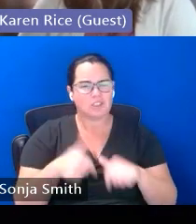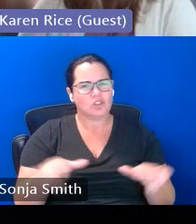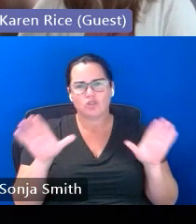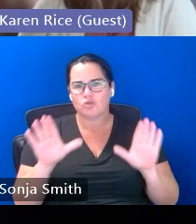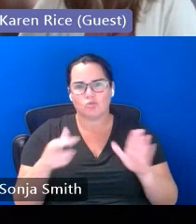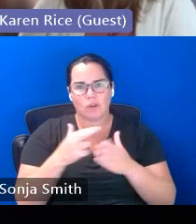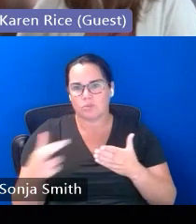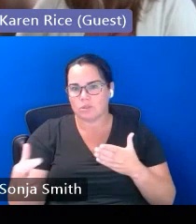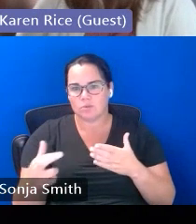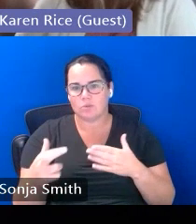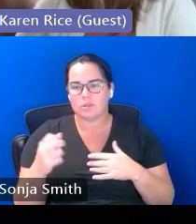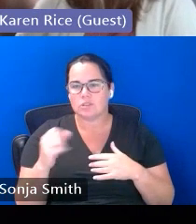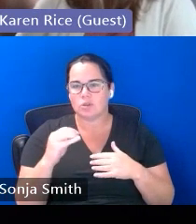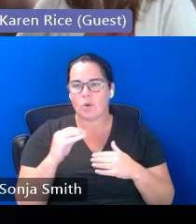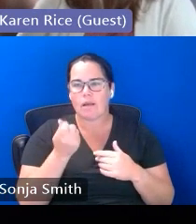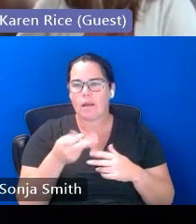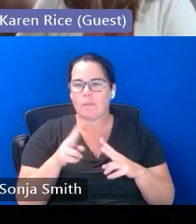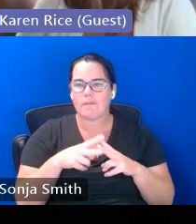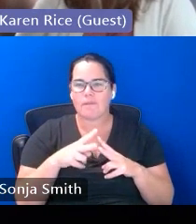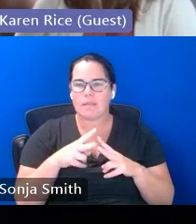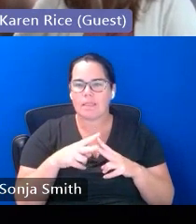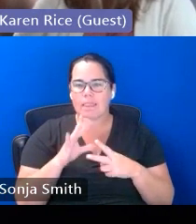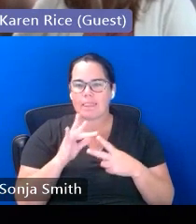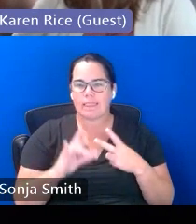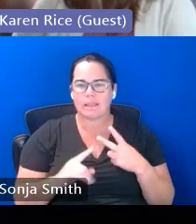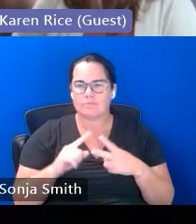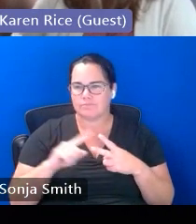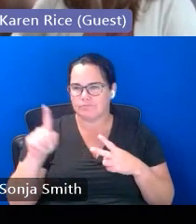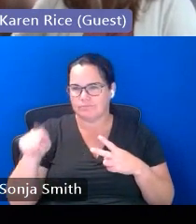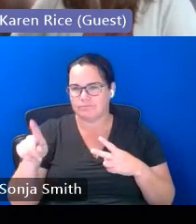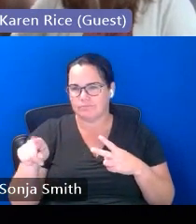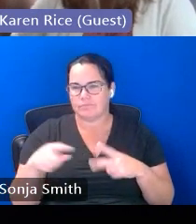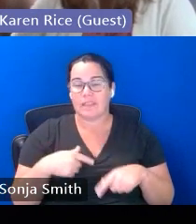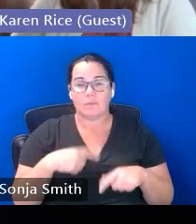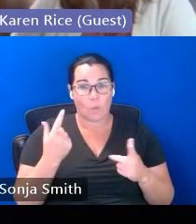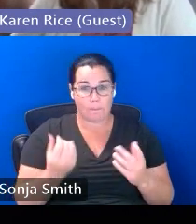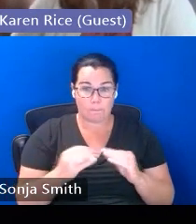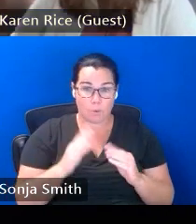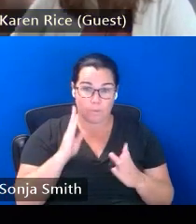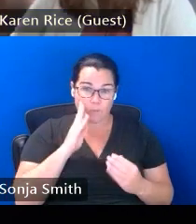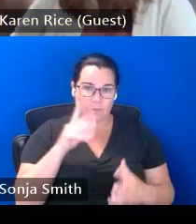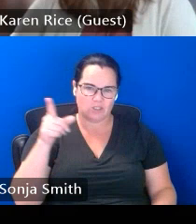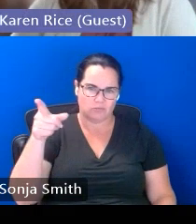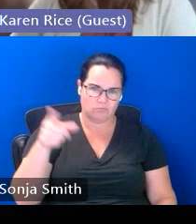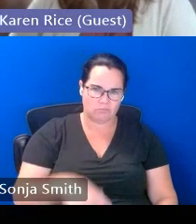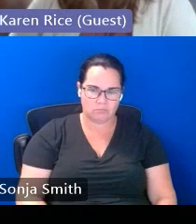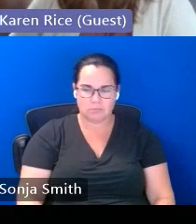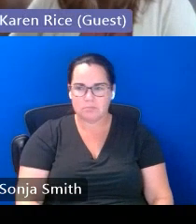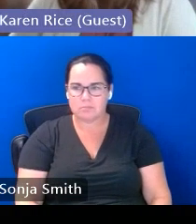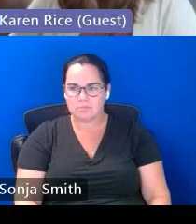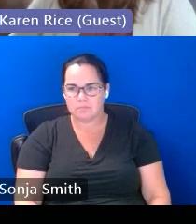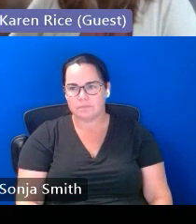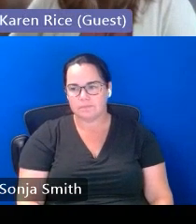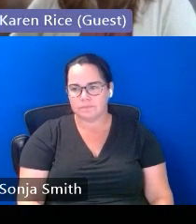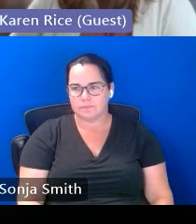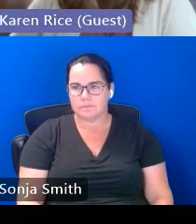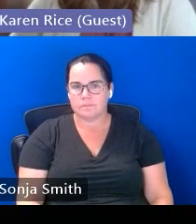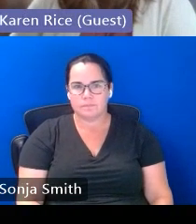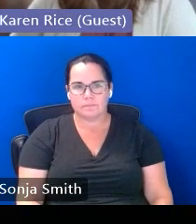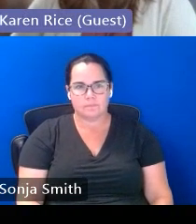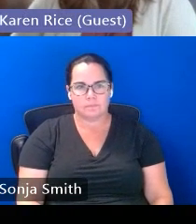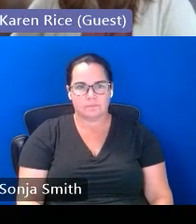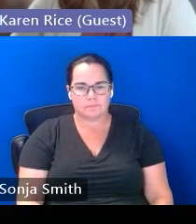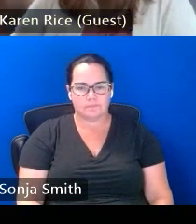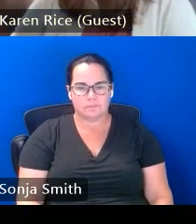links from their website but definitely check that out if you are looking for um some additional tools all right on the next